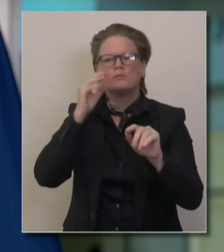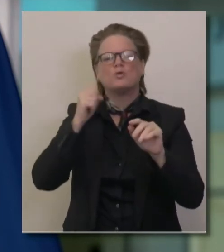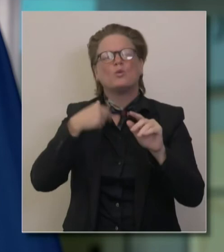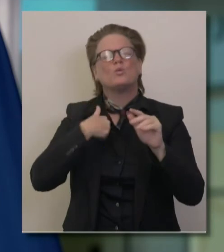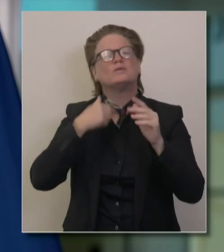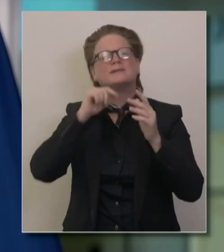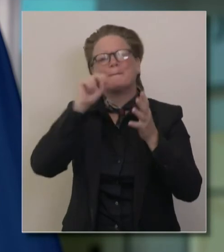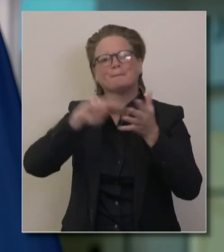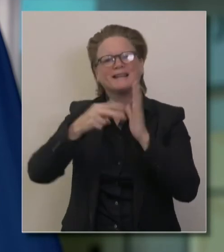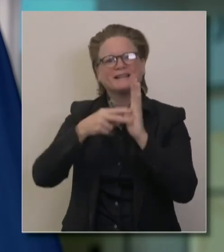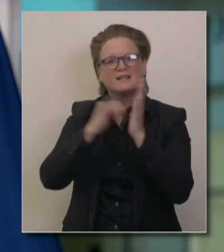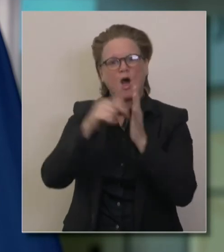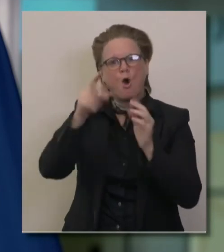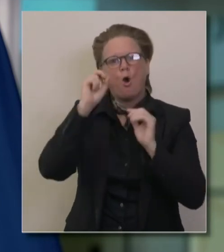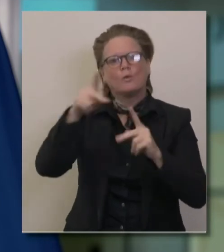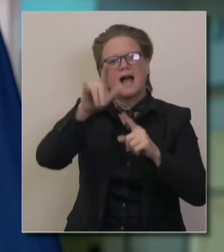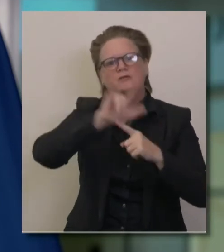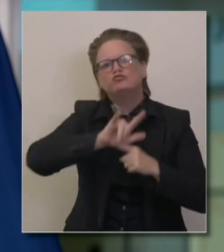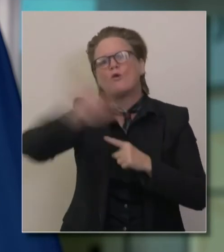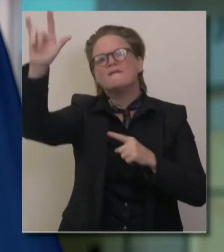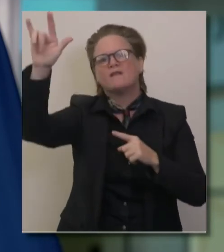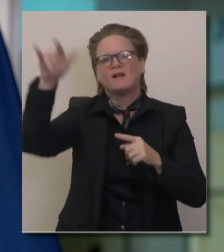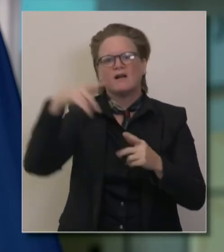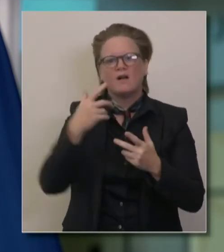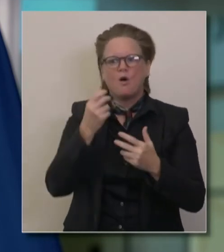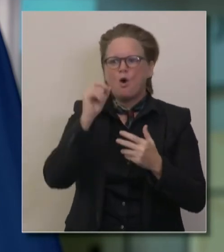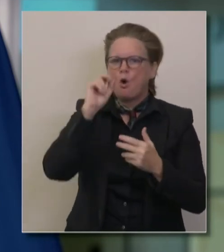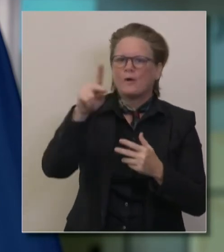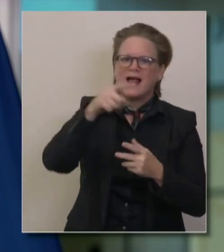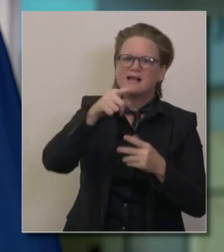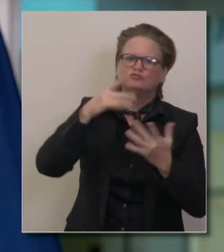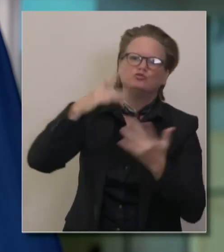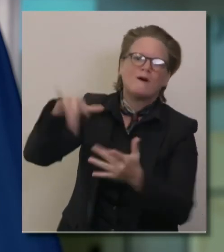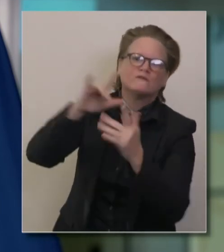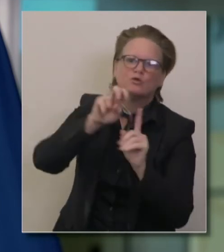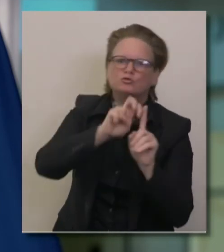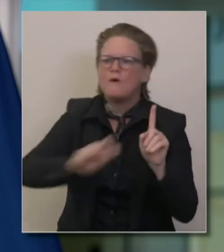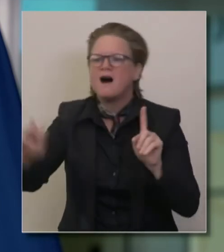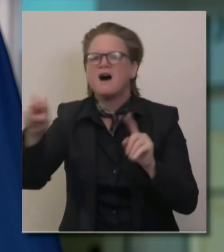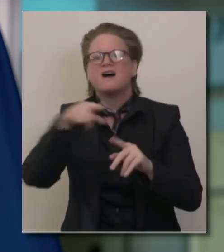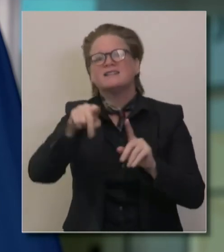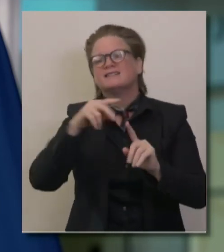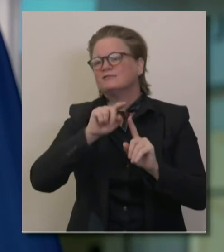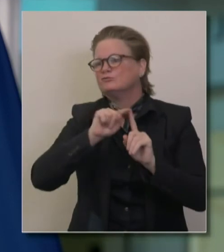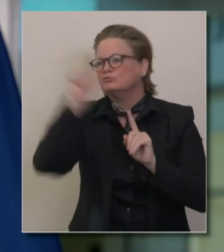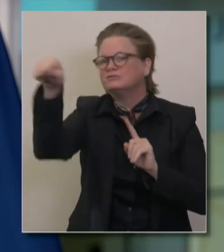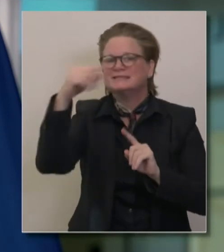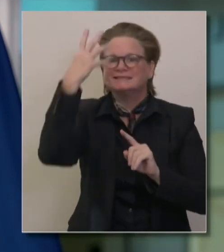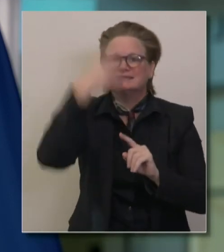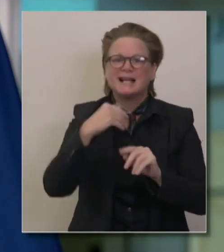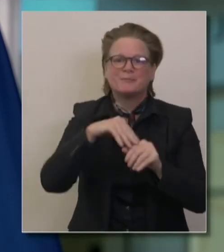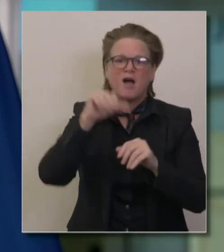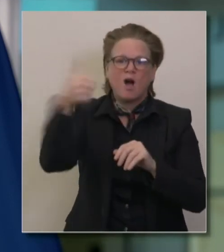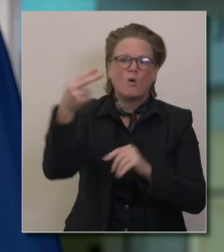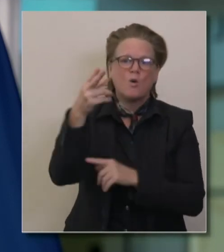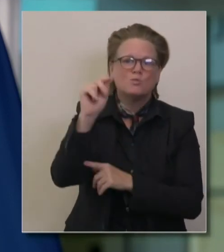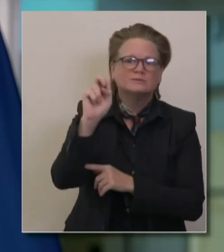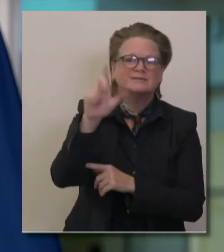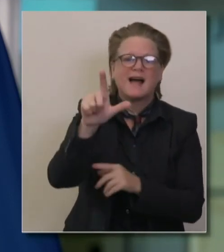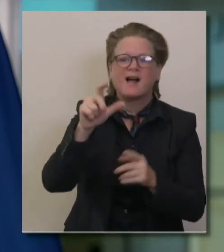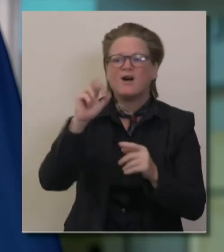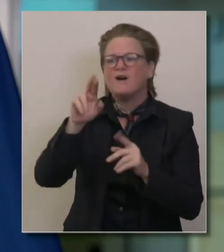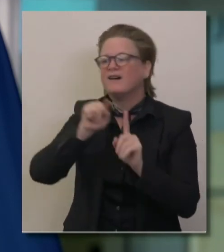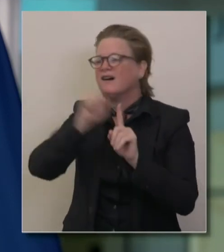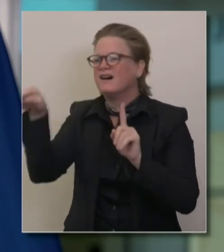and must stay overnight in a hotel in any of the regions in California as a result of your work, that is still